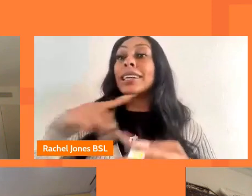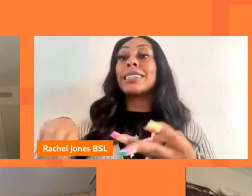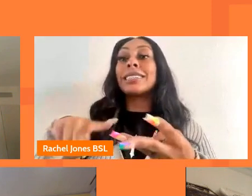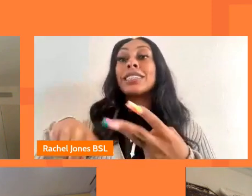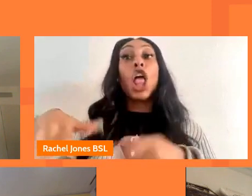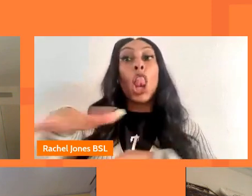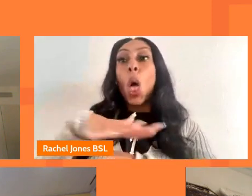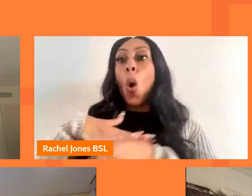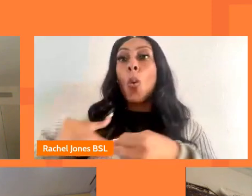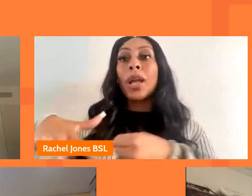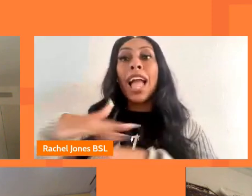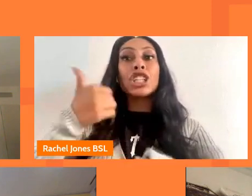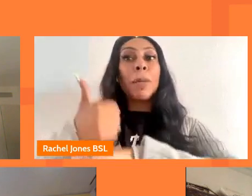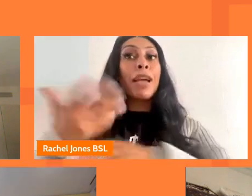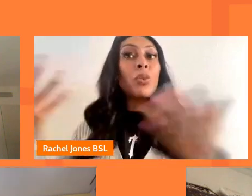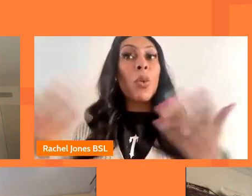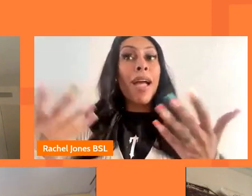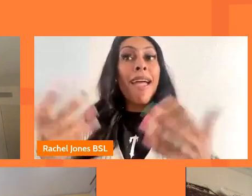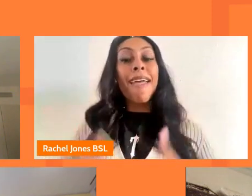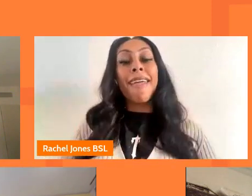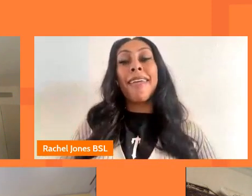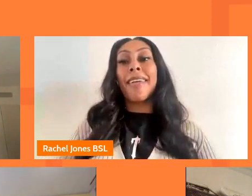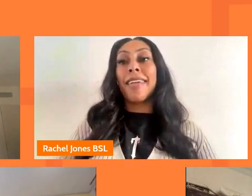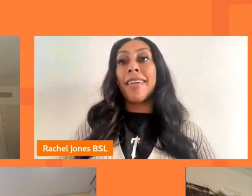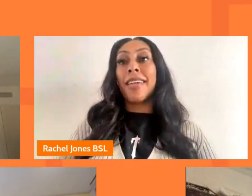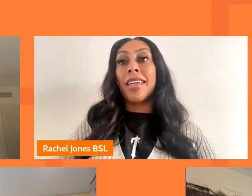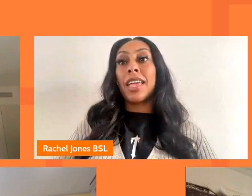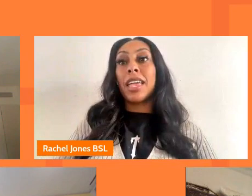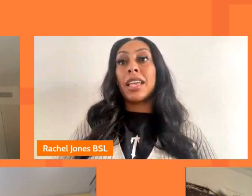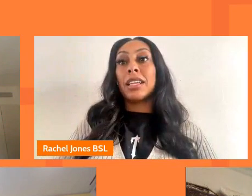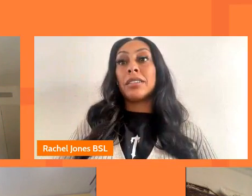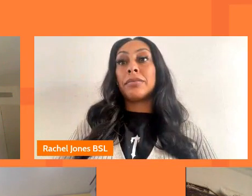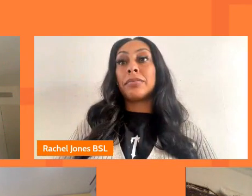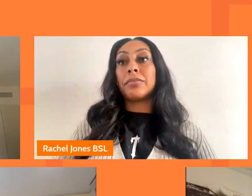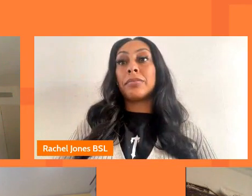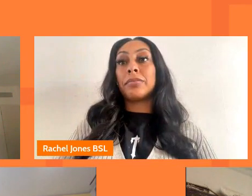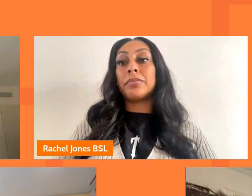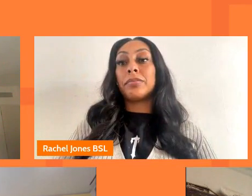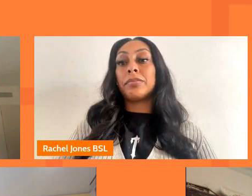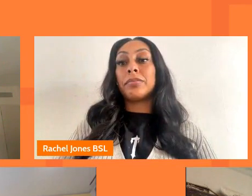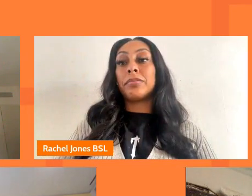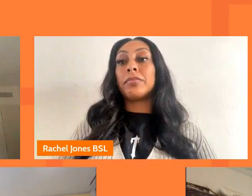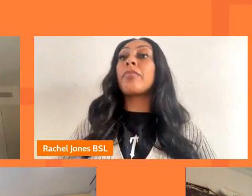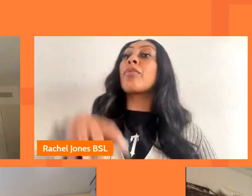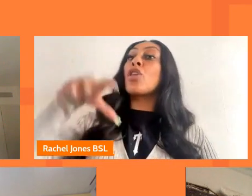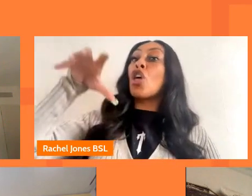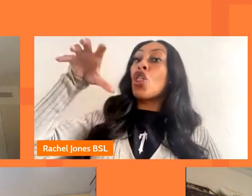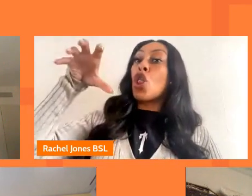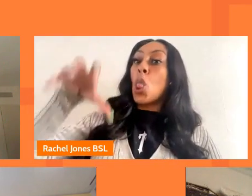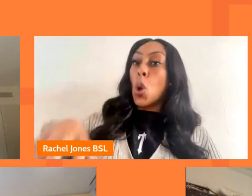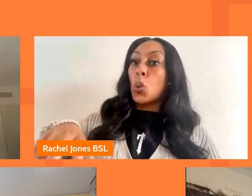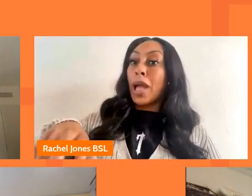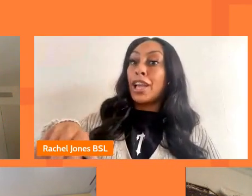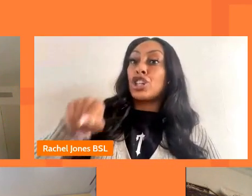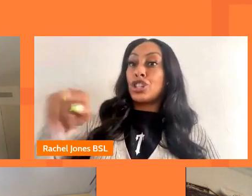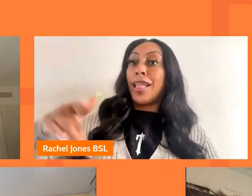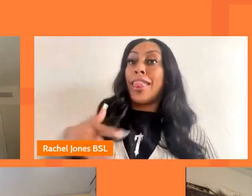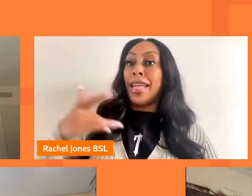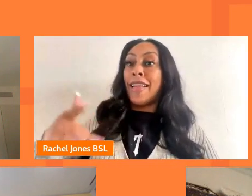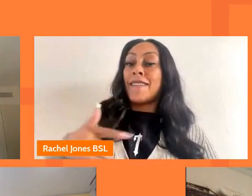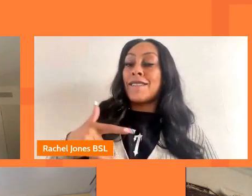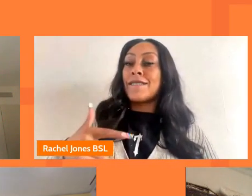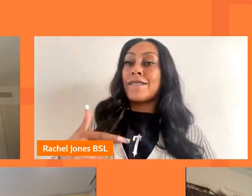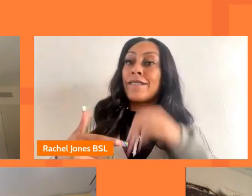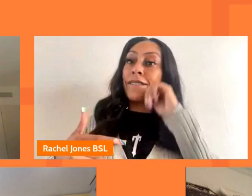enormous part of that particularly with young people um the location in which they live in which they find themselves